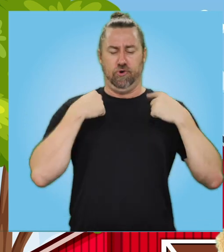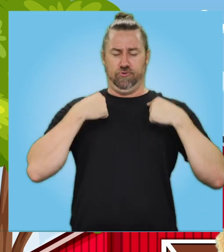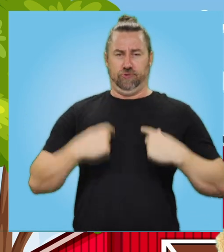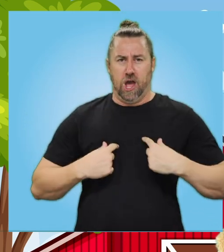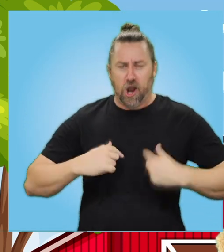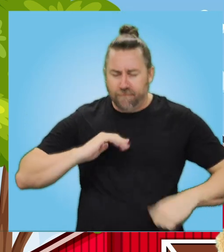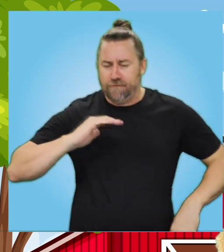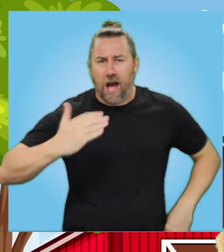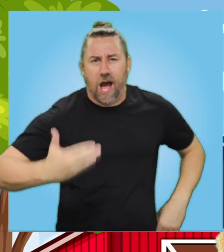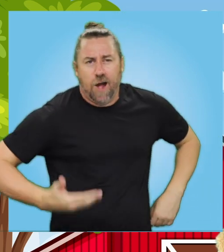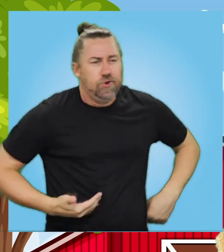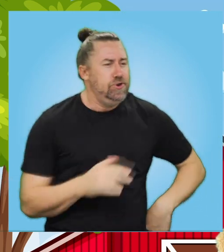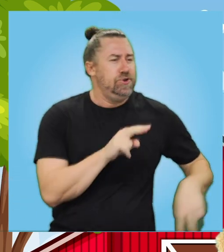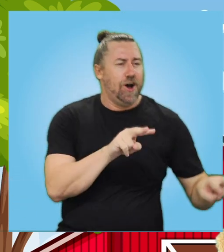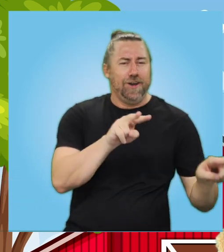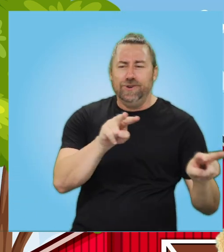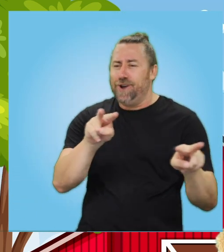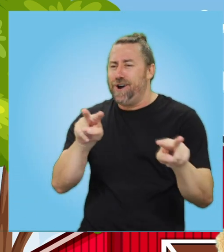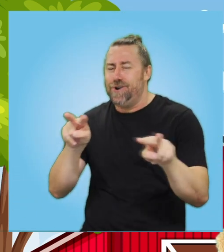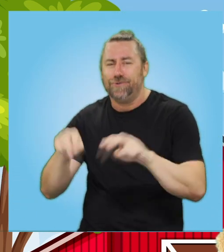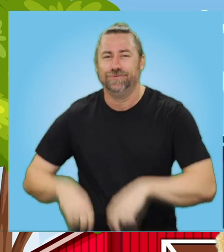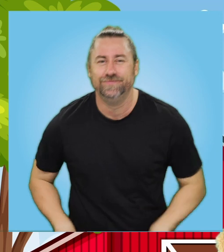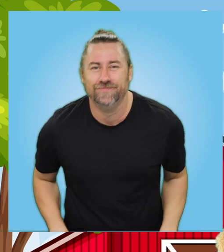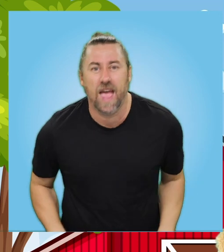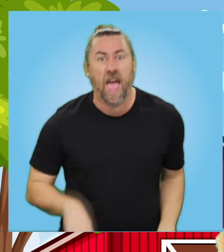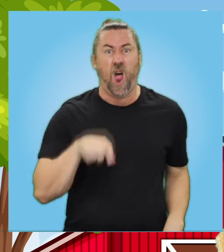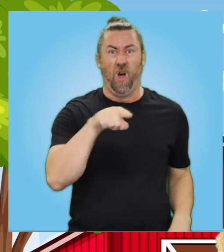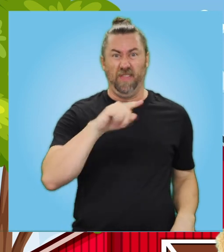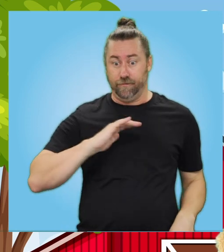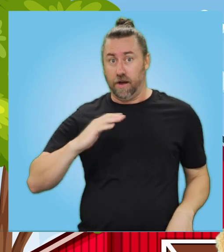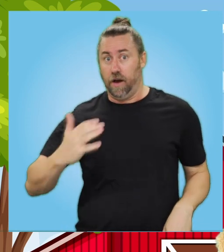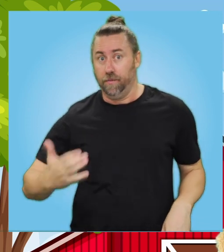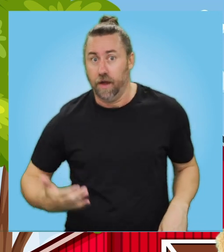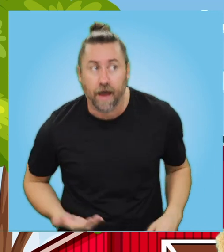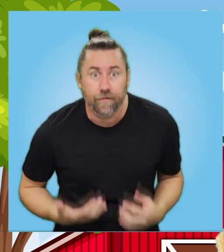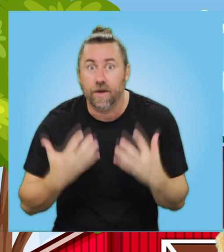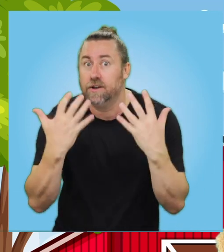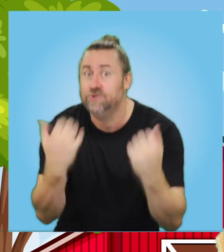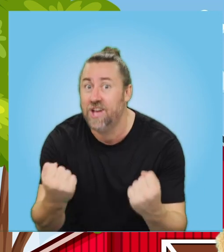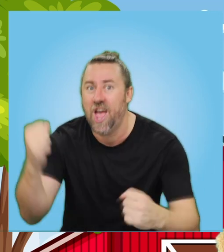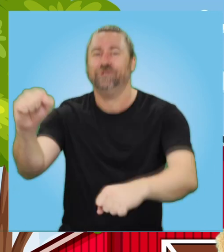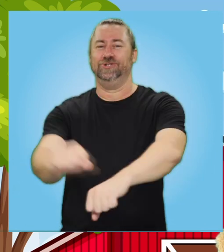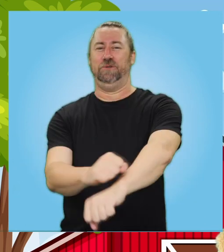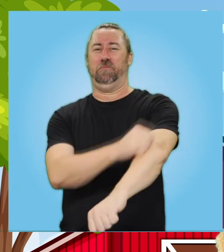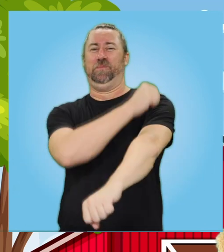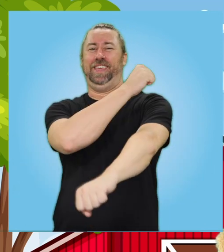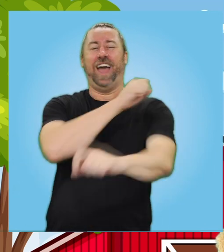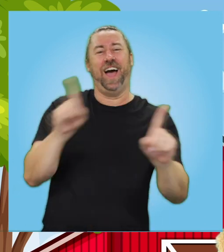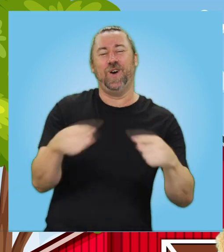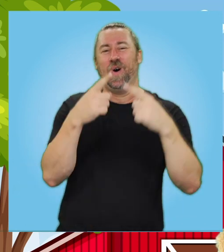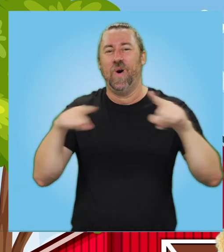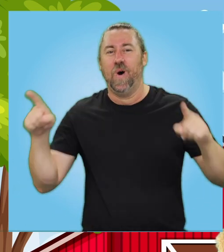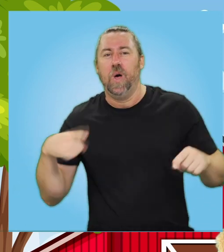Macdonald had a farm, E-I-E-I-O. And on that farm he had a sheep, E-I